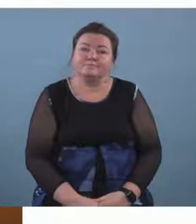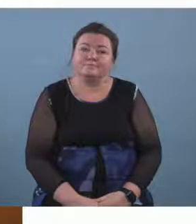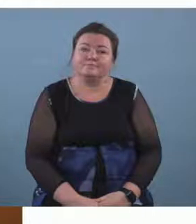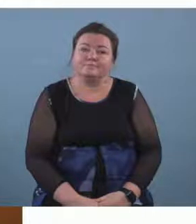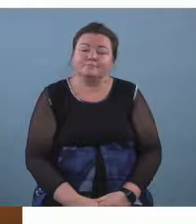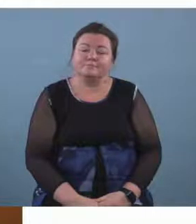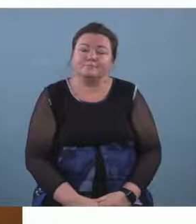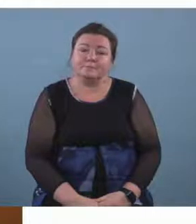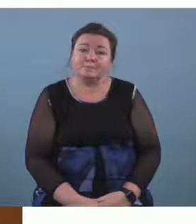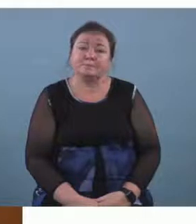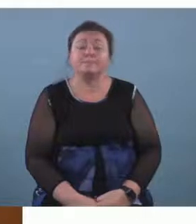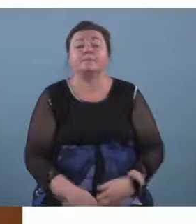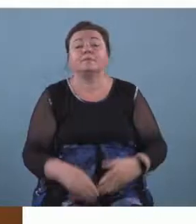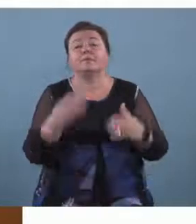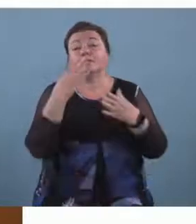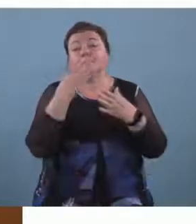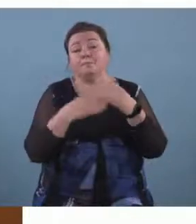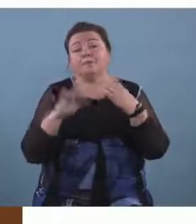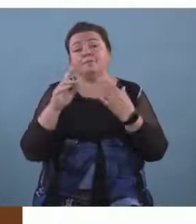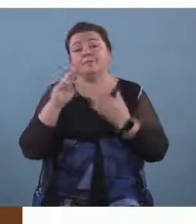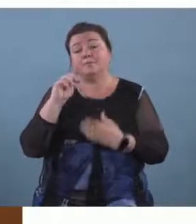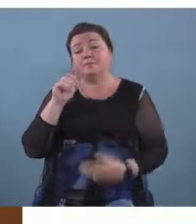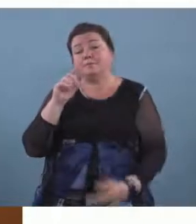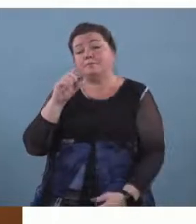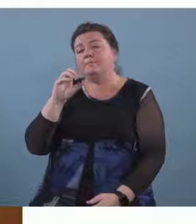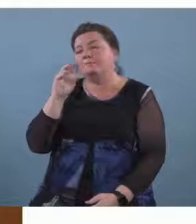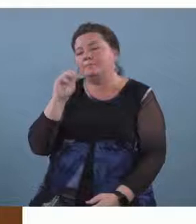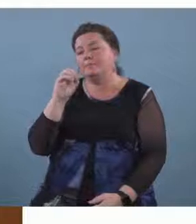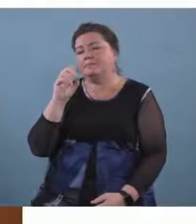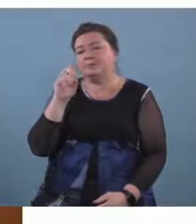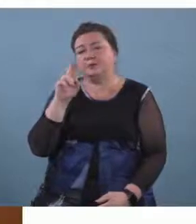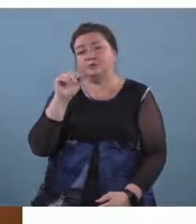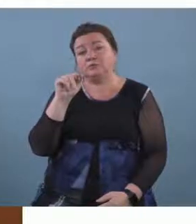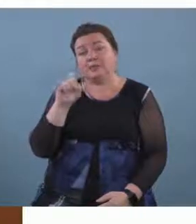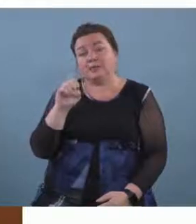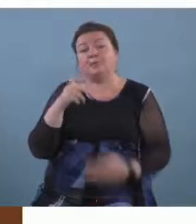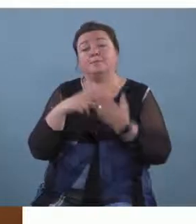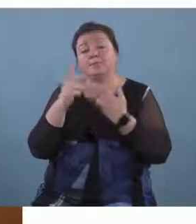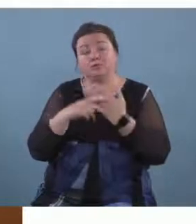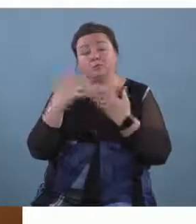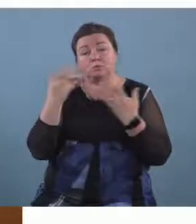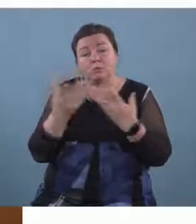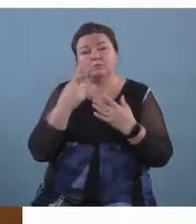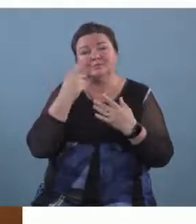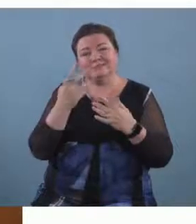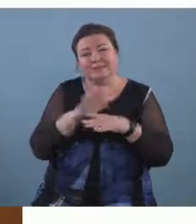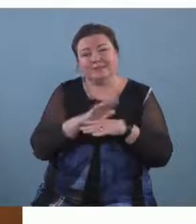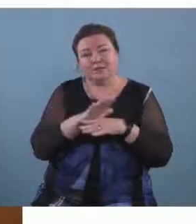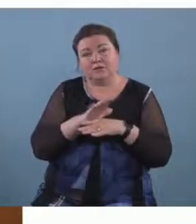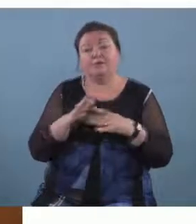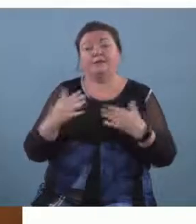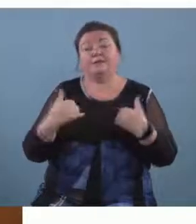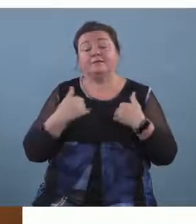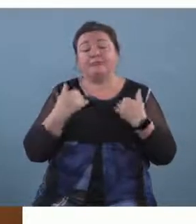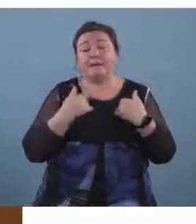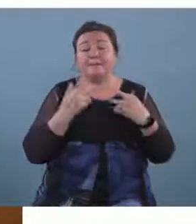so as part of the modulate project what you see in this video is um a group of young people